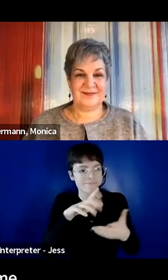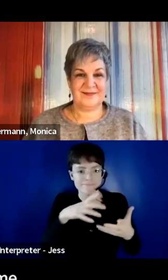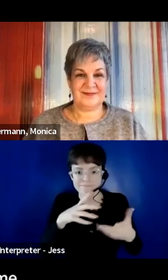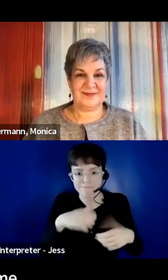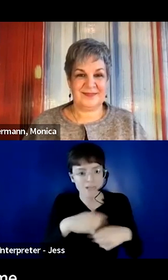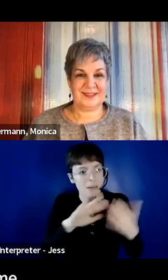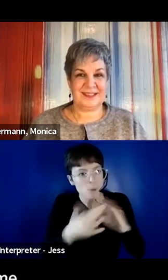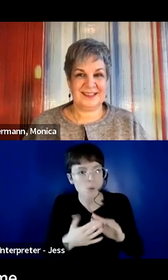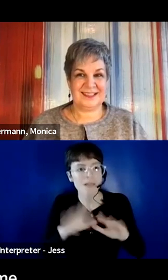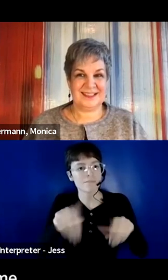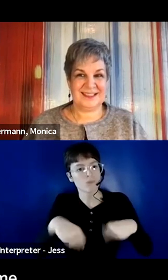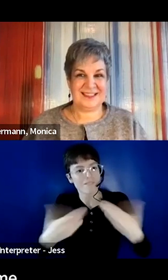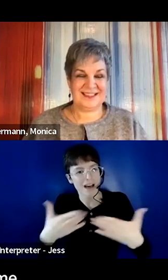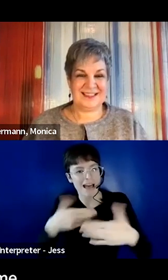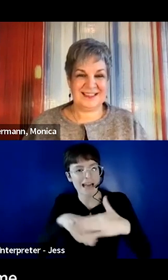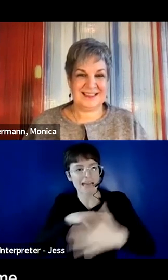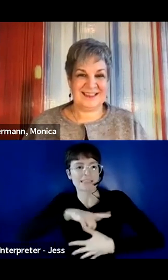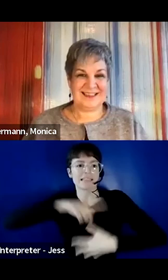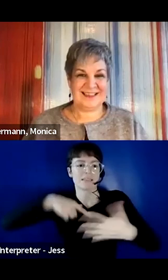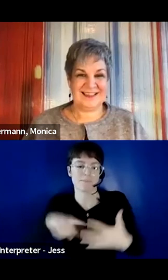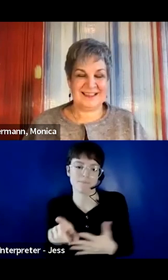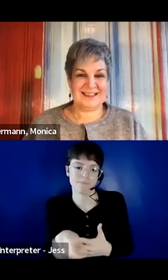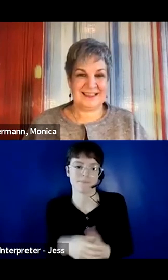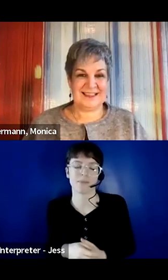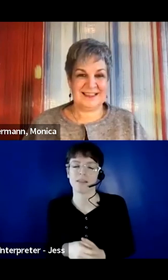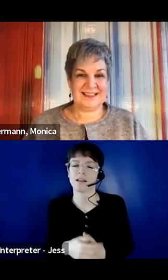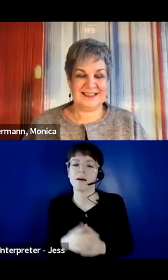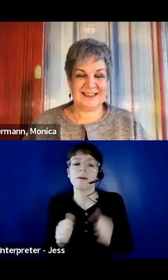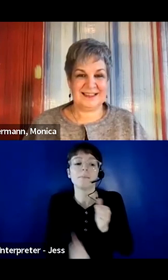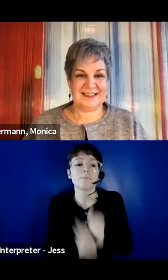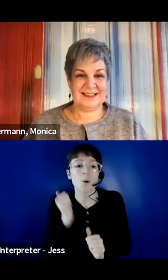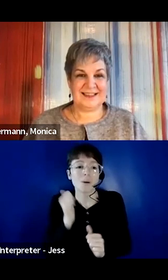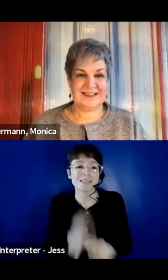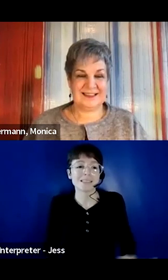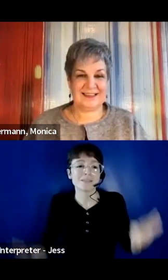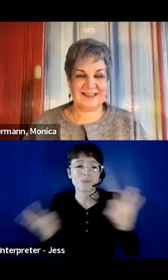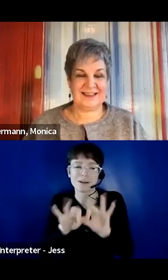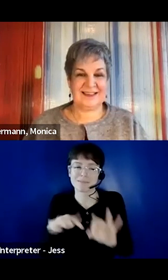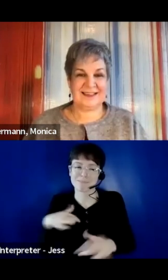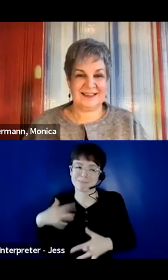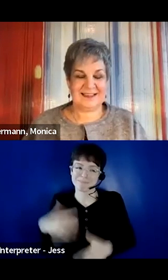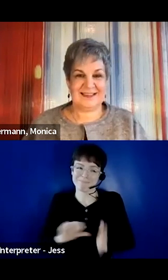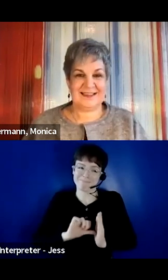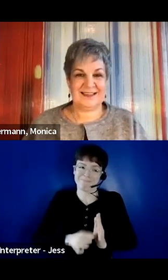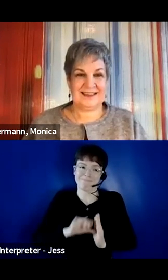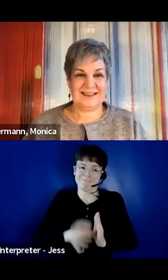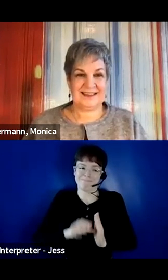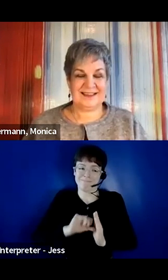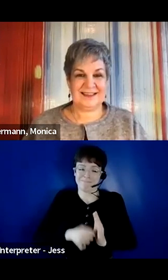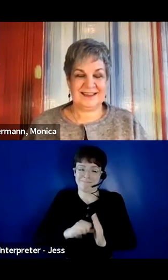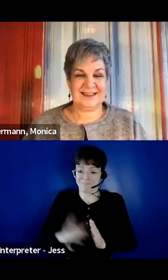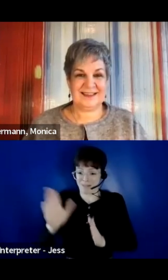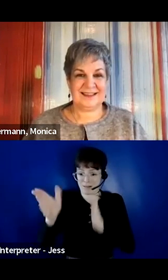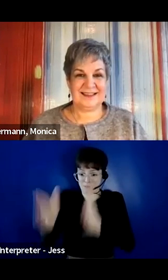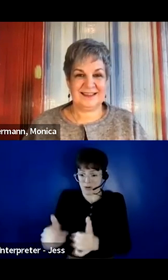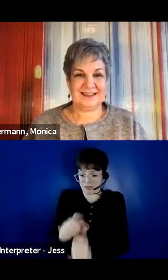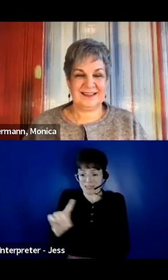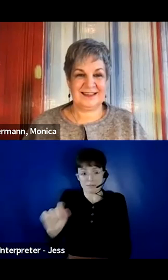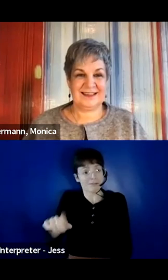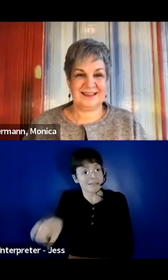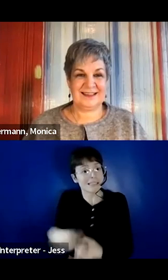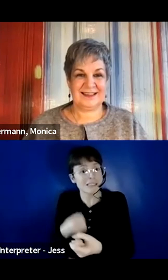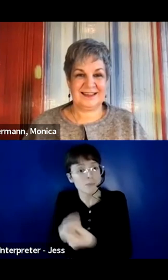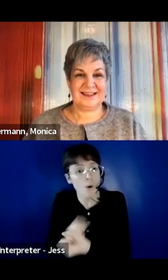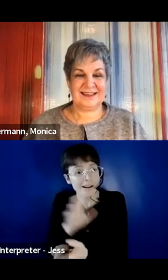importantly, I drive this home in every presentation I give, ask how you can best support someone. Um, if they require supports or